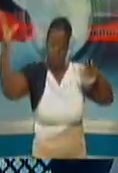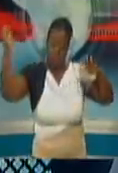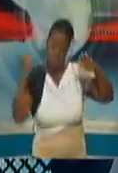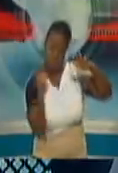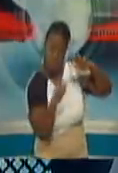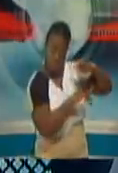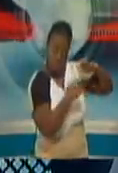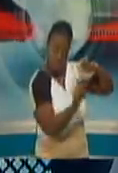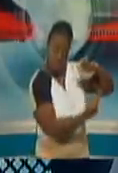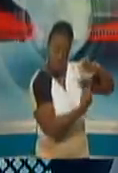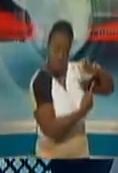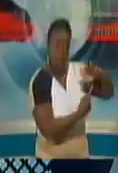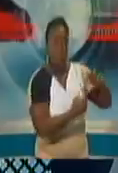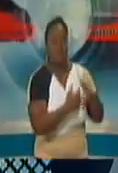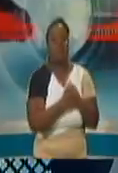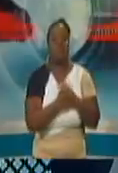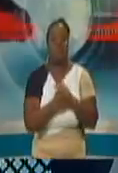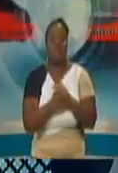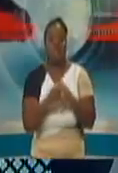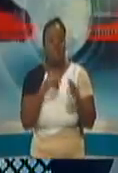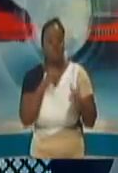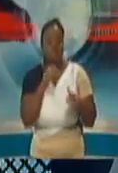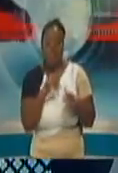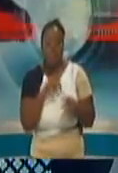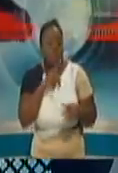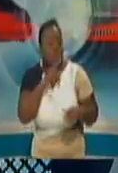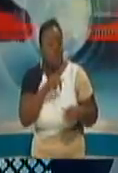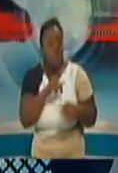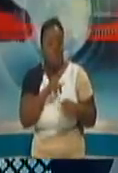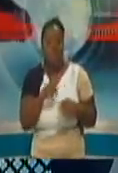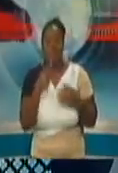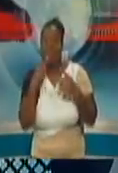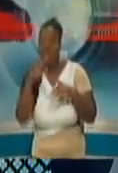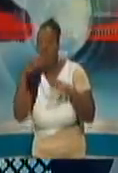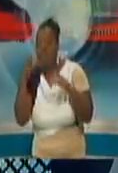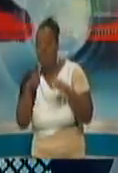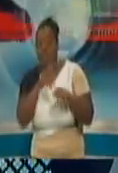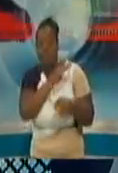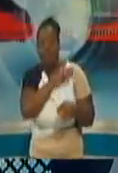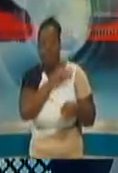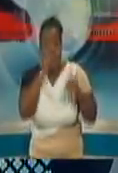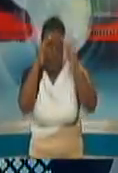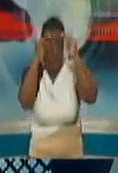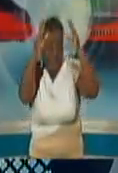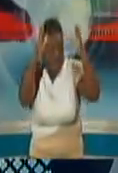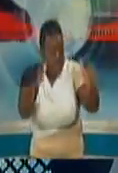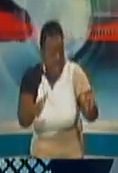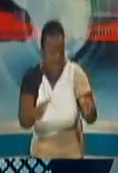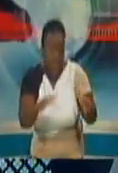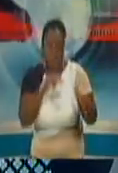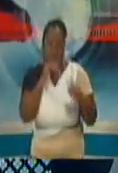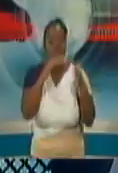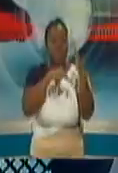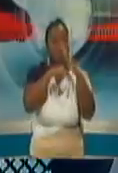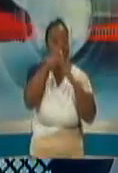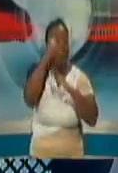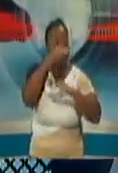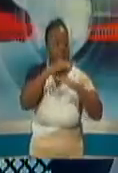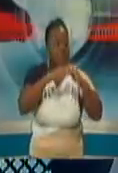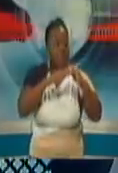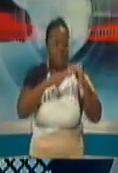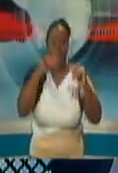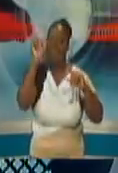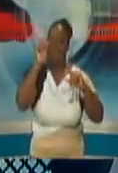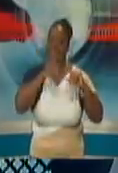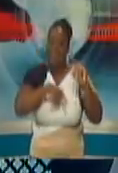comfortable and we would not have made the recommendations to the other ministers if we were not comfortable that the level of transmission in the country was significantly